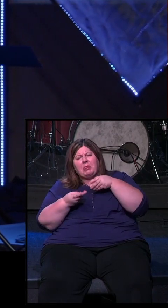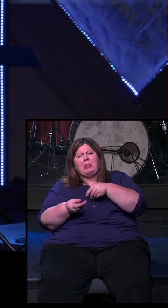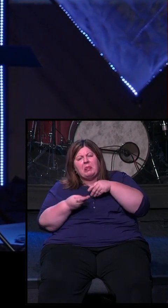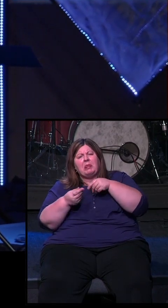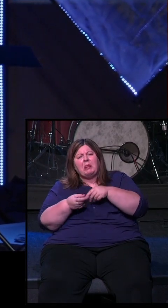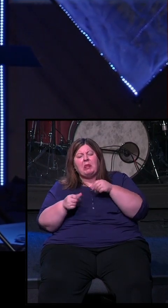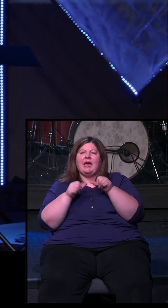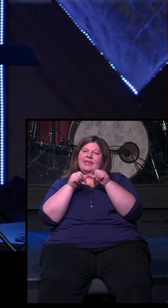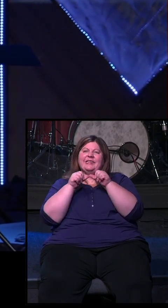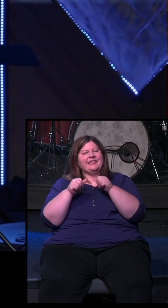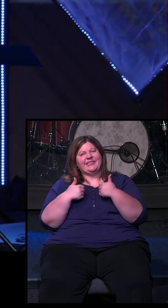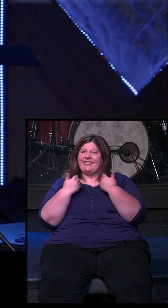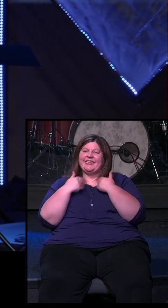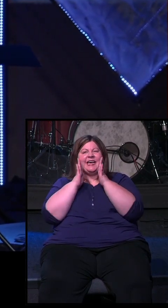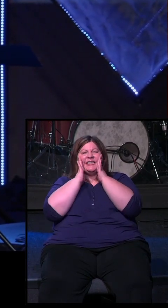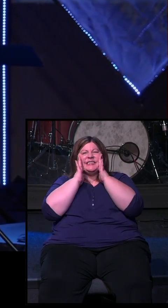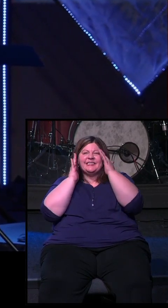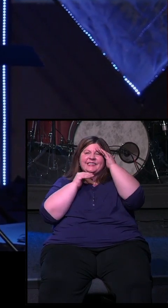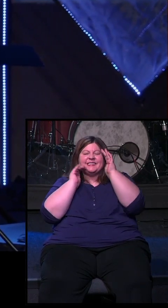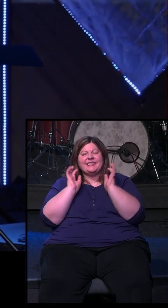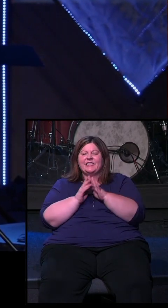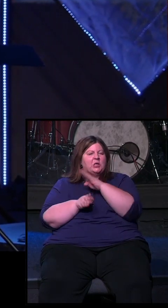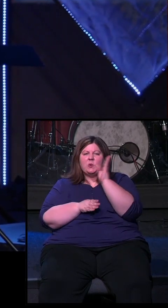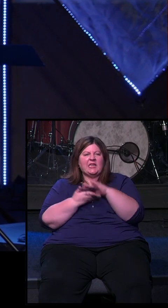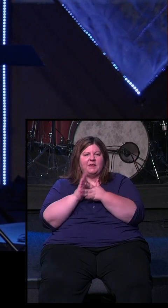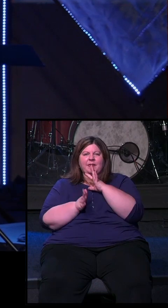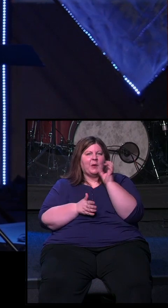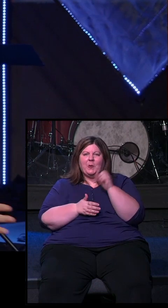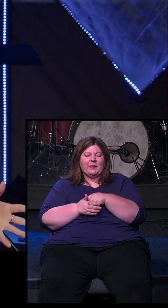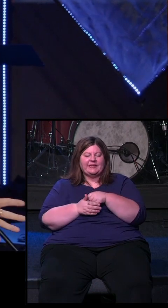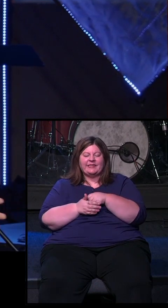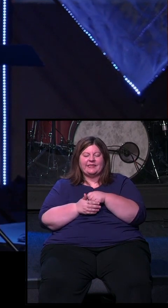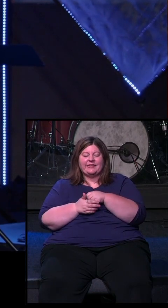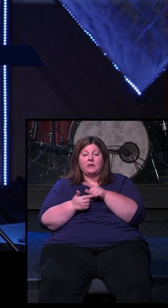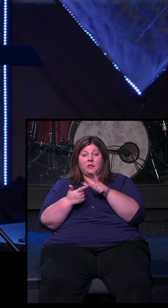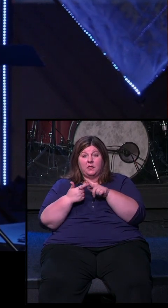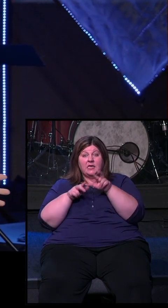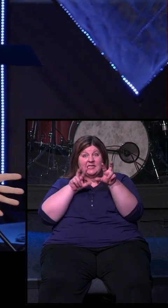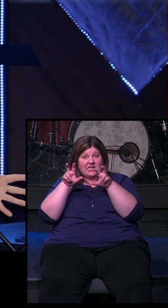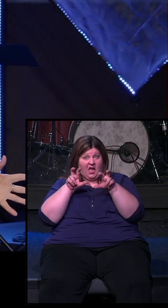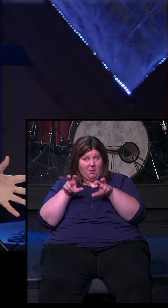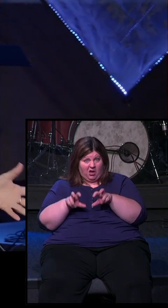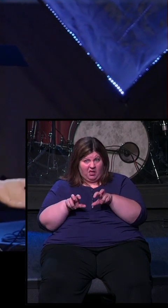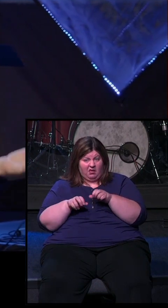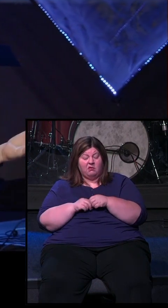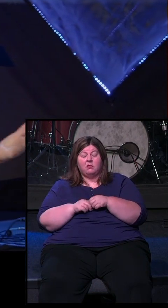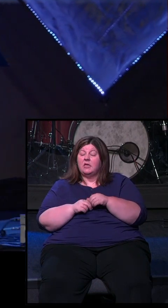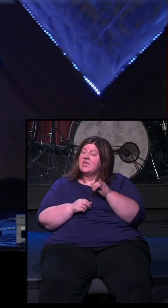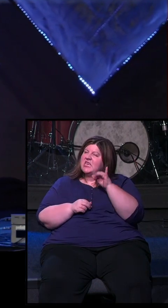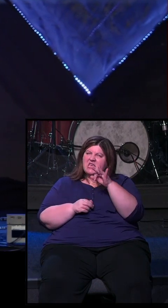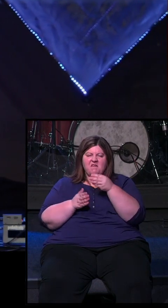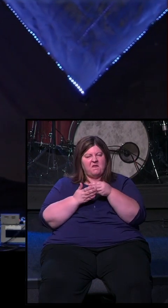youth will be secure. You'll never grow old. The stock market makes the promise. It says if